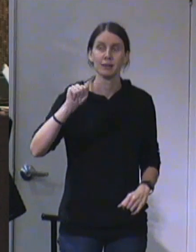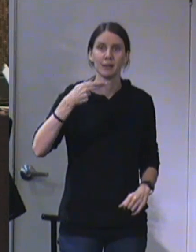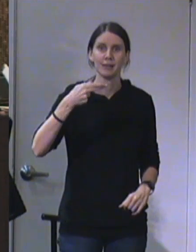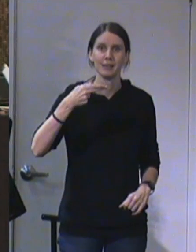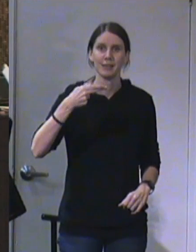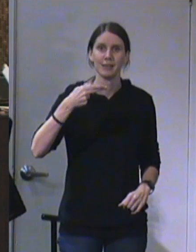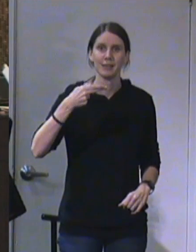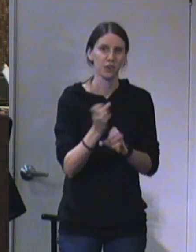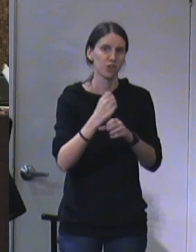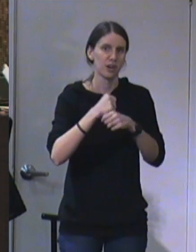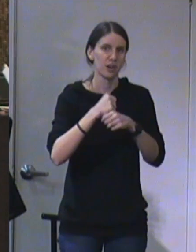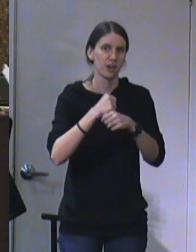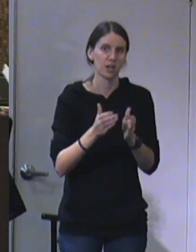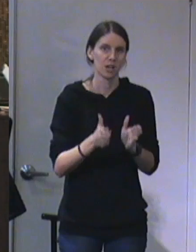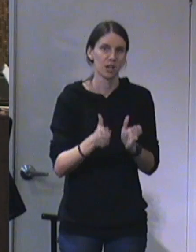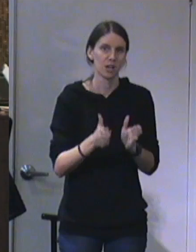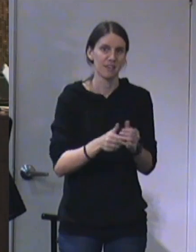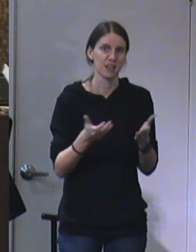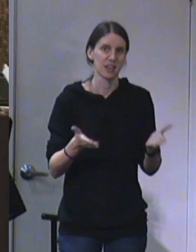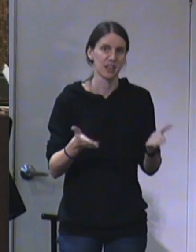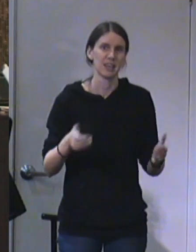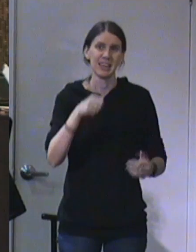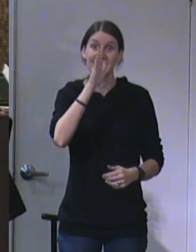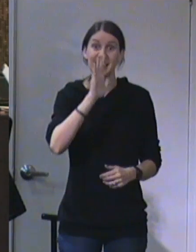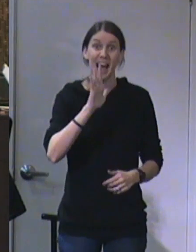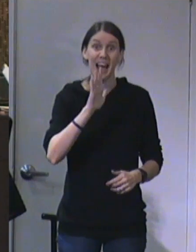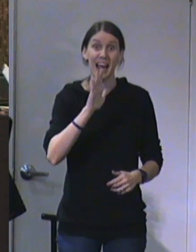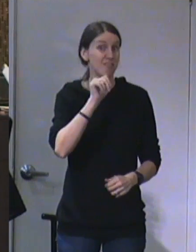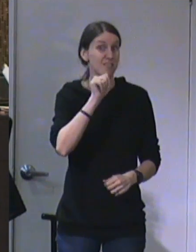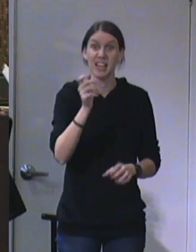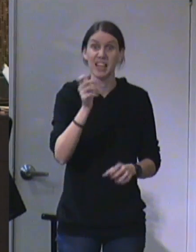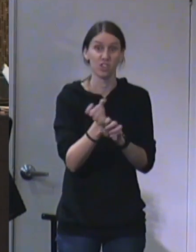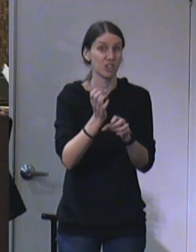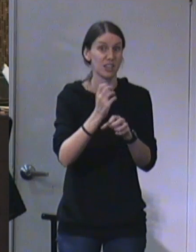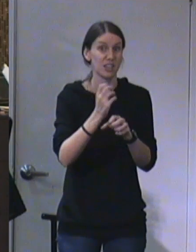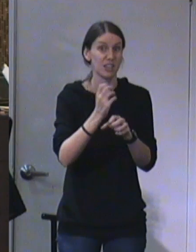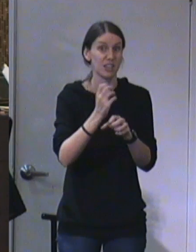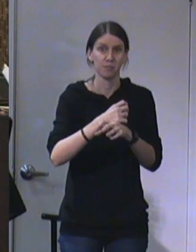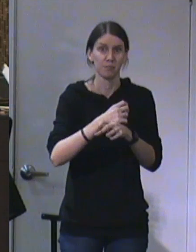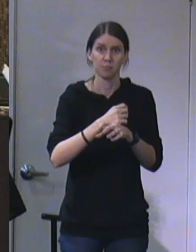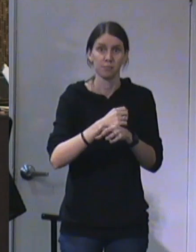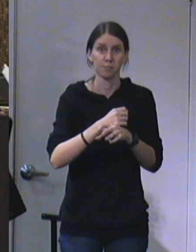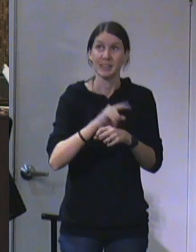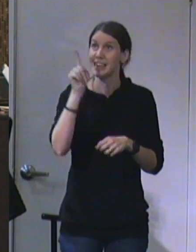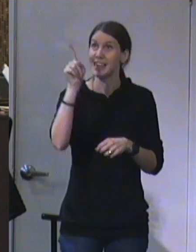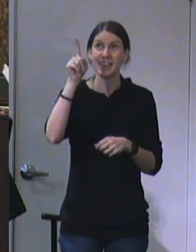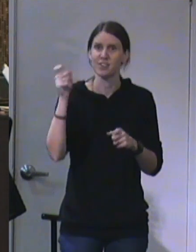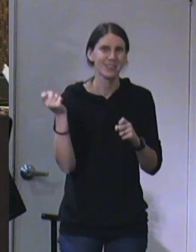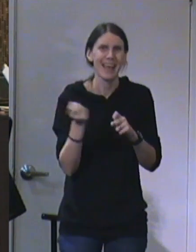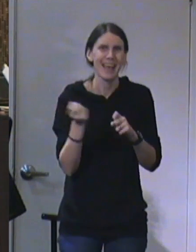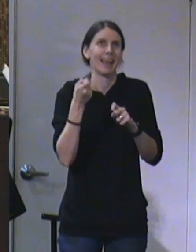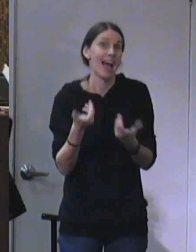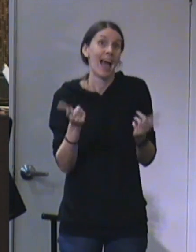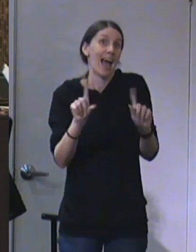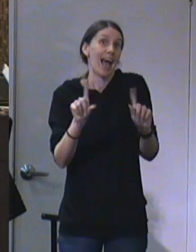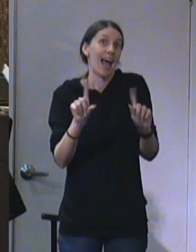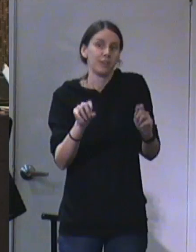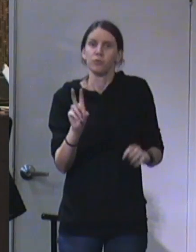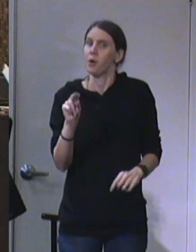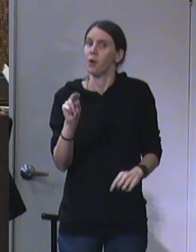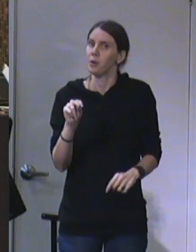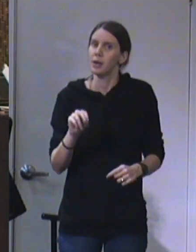creator of everything. God wasn't created. God didn't just happen into existence.